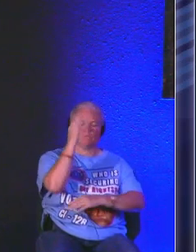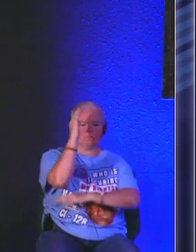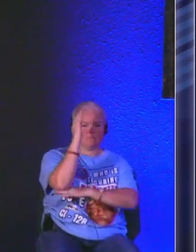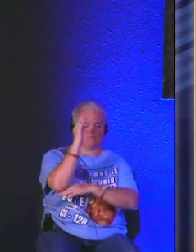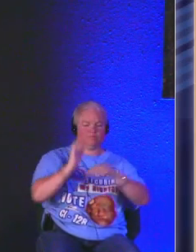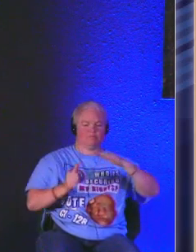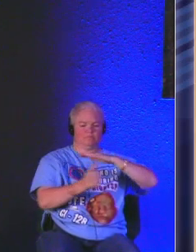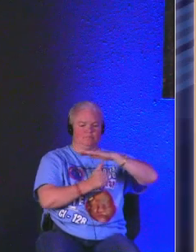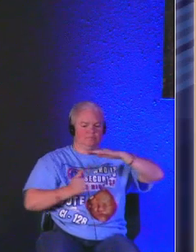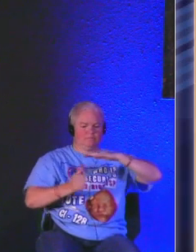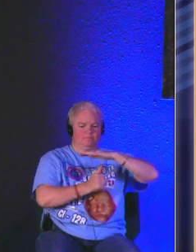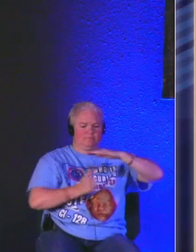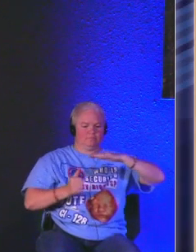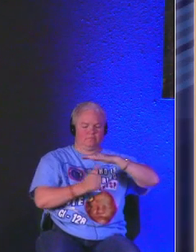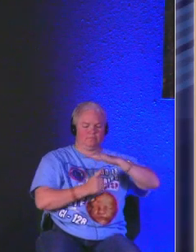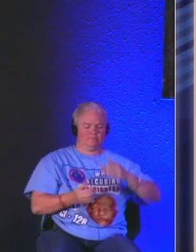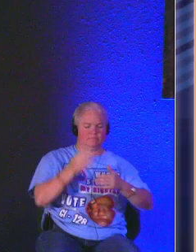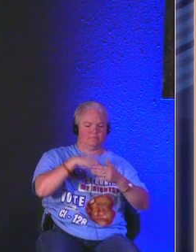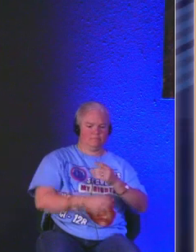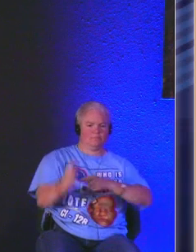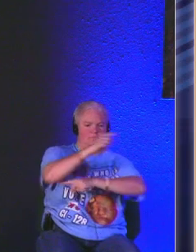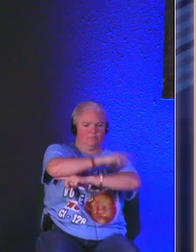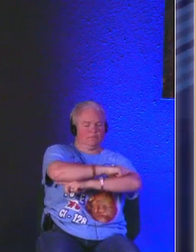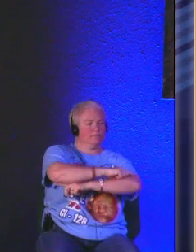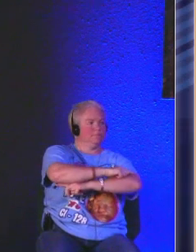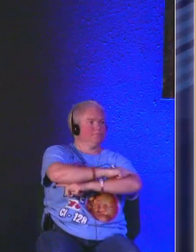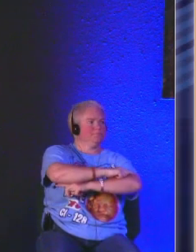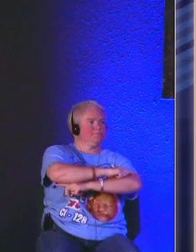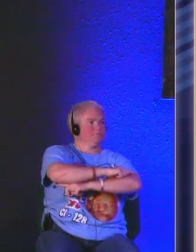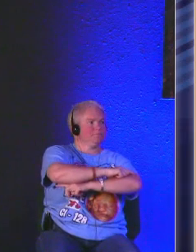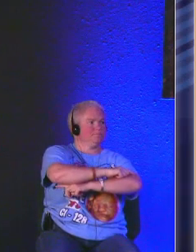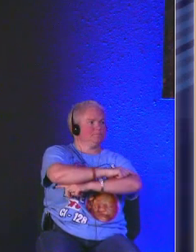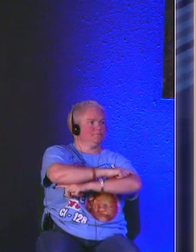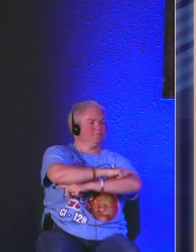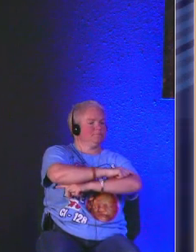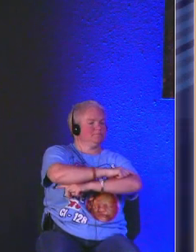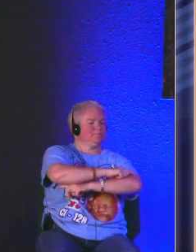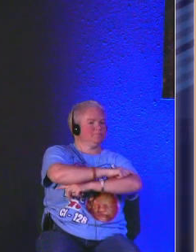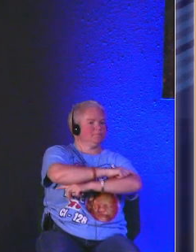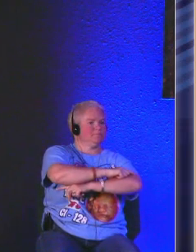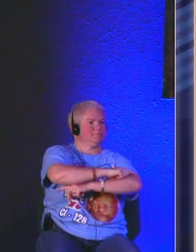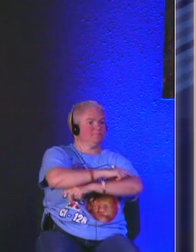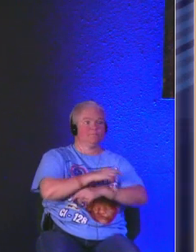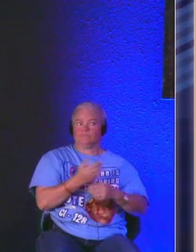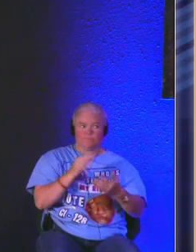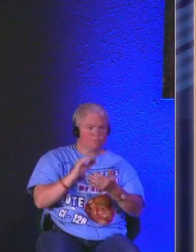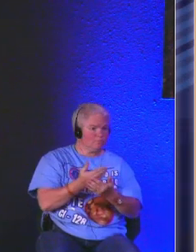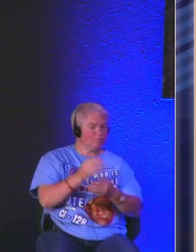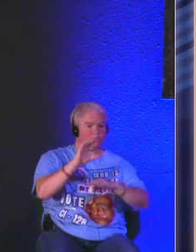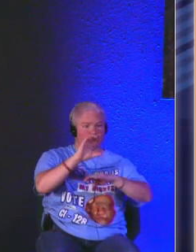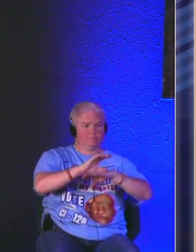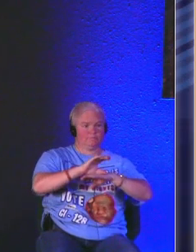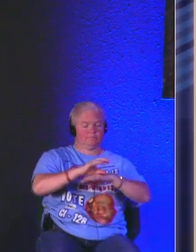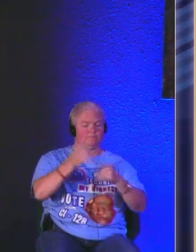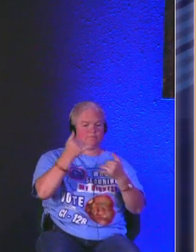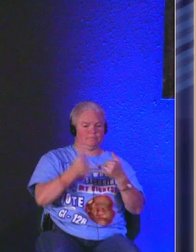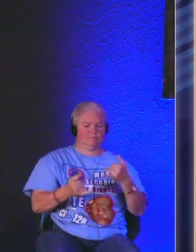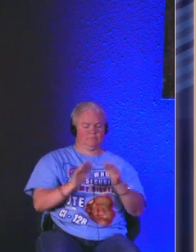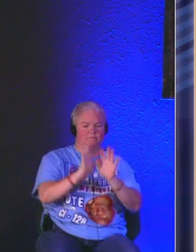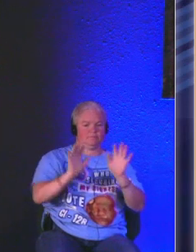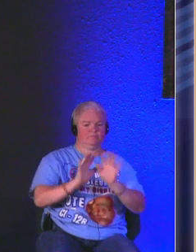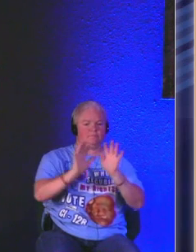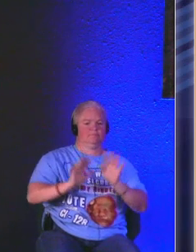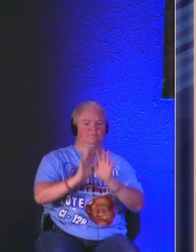so that'd be a great time to wish all of those people happy birthday and if you're new to our church and you're like what is this whole last